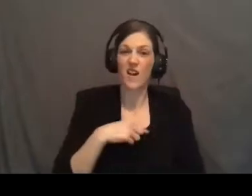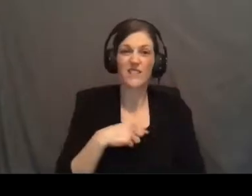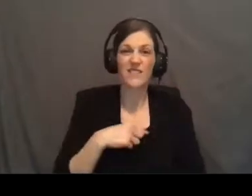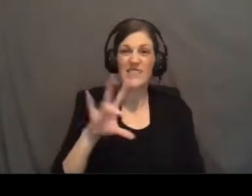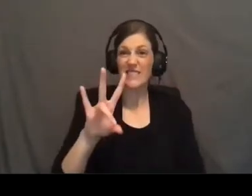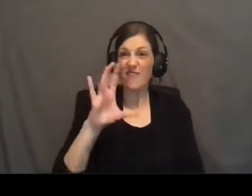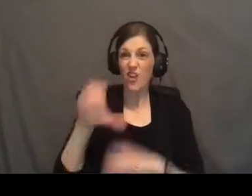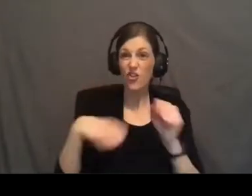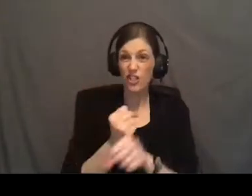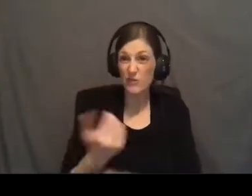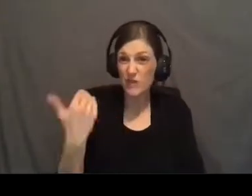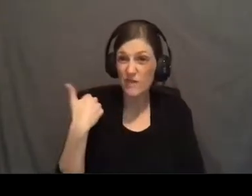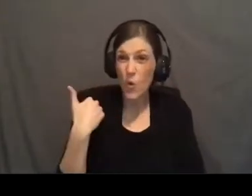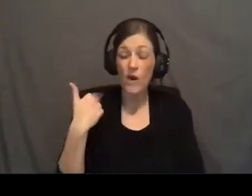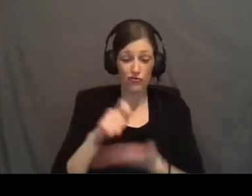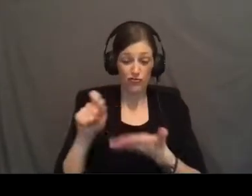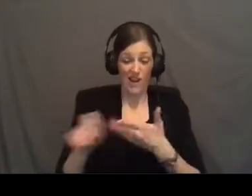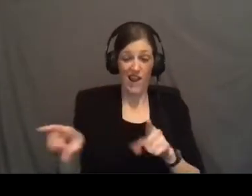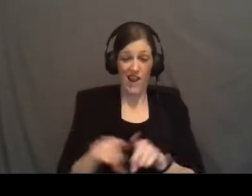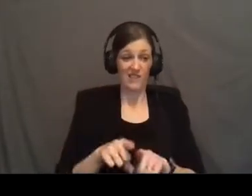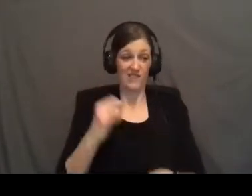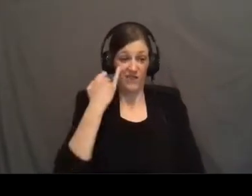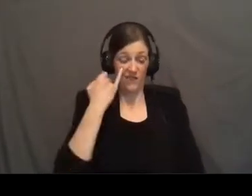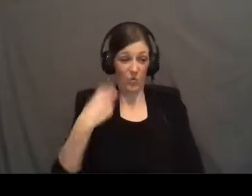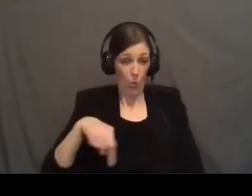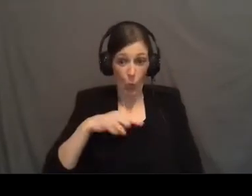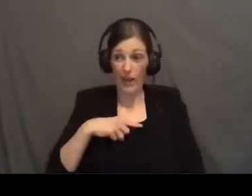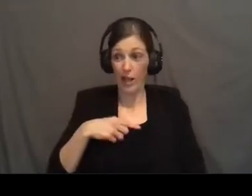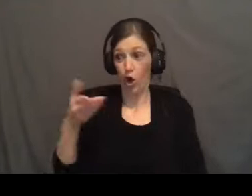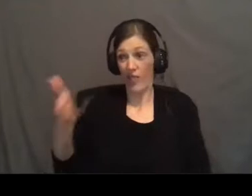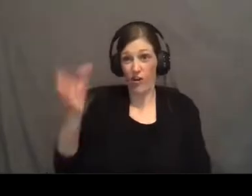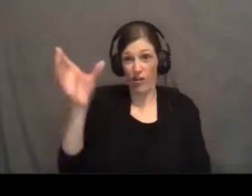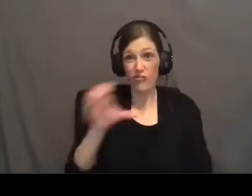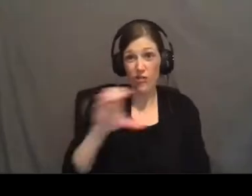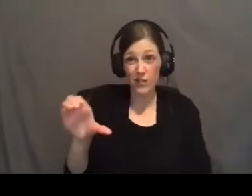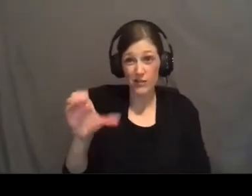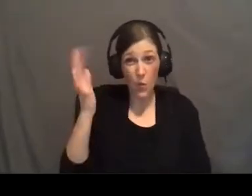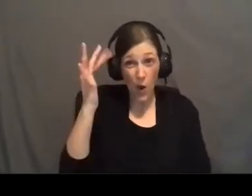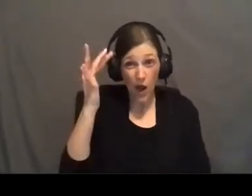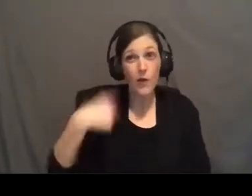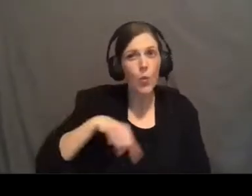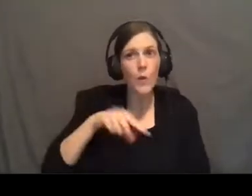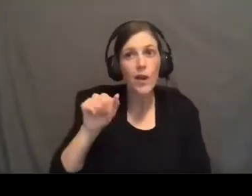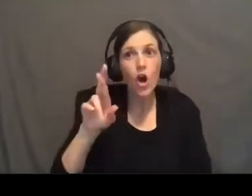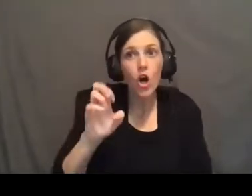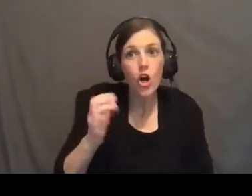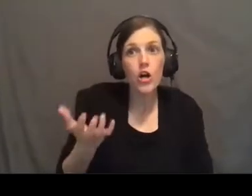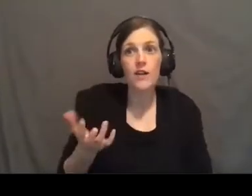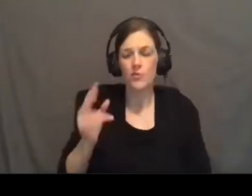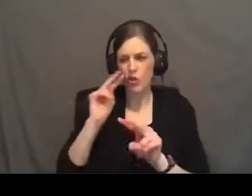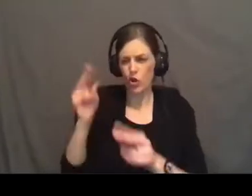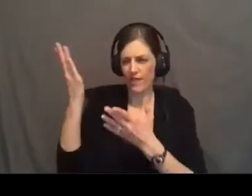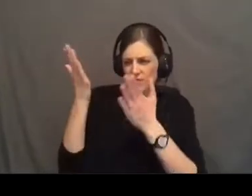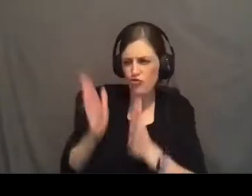as if they and us are at the cross because we were and as we look at this servant this